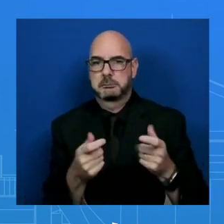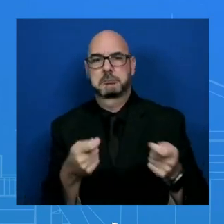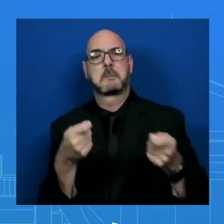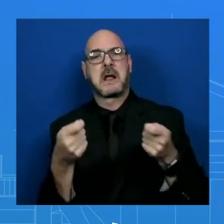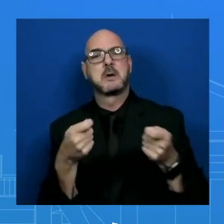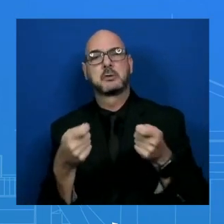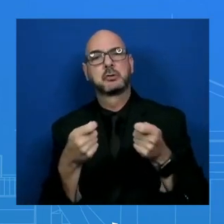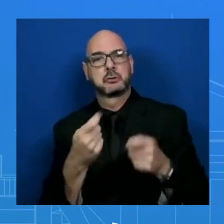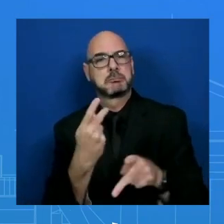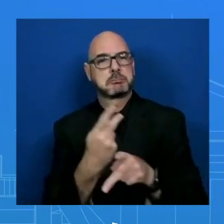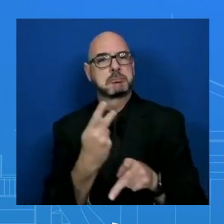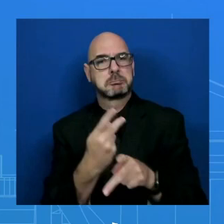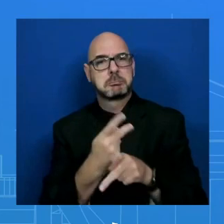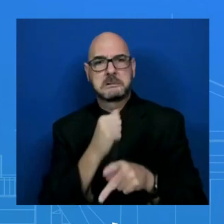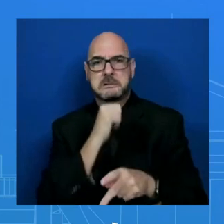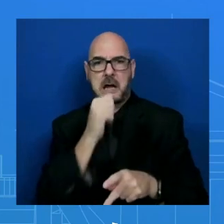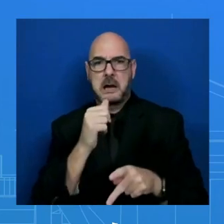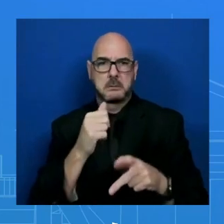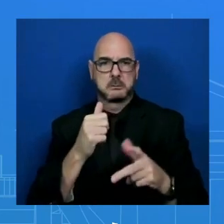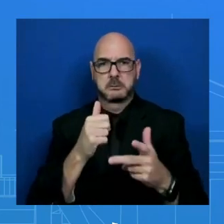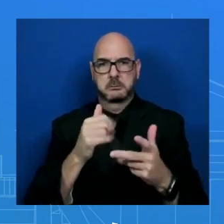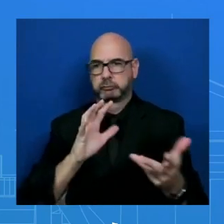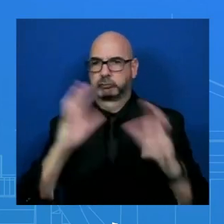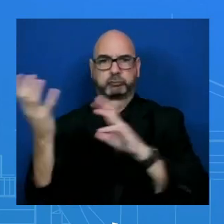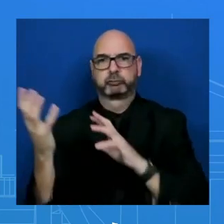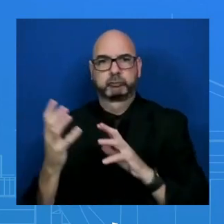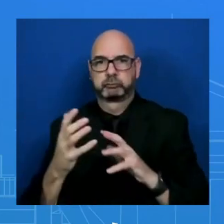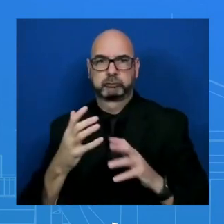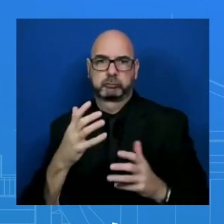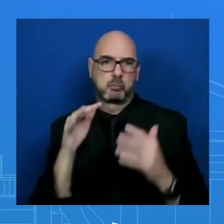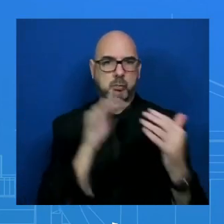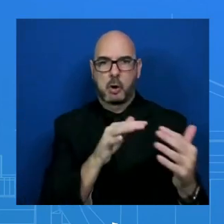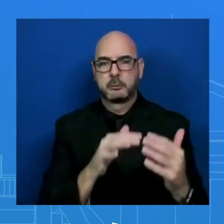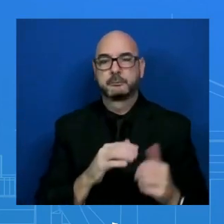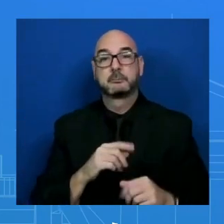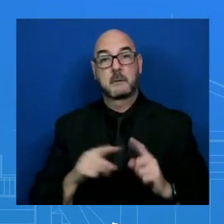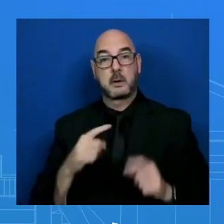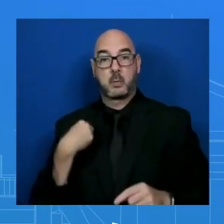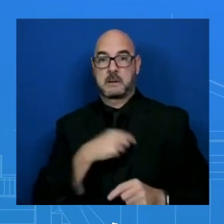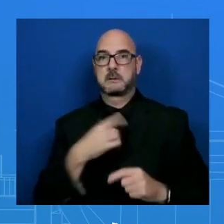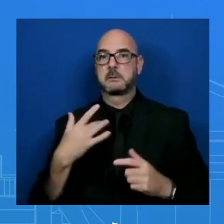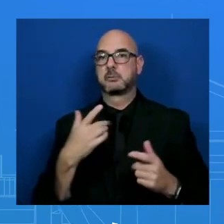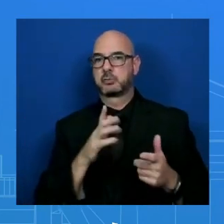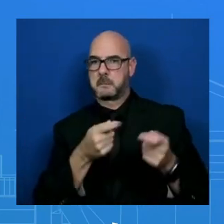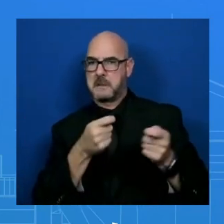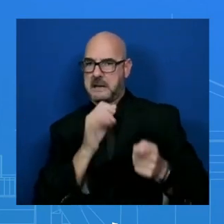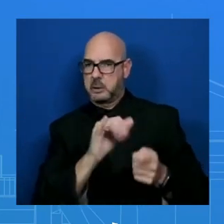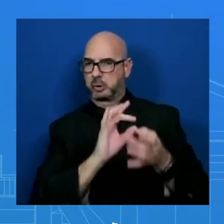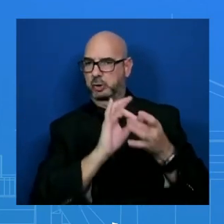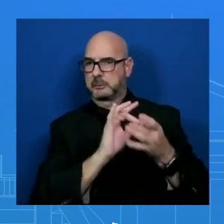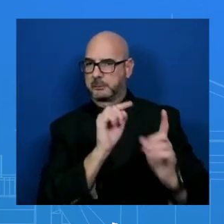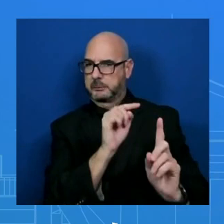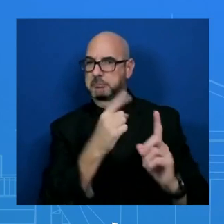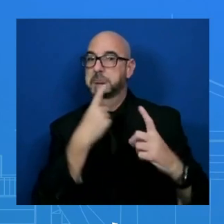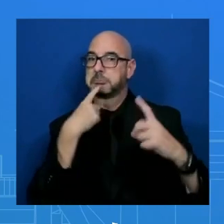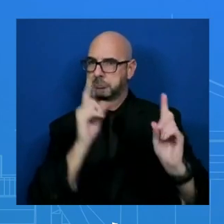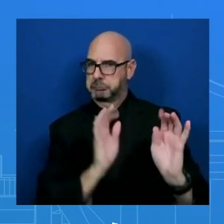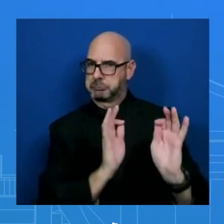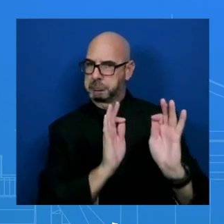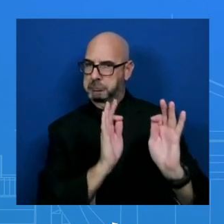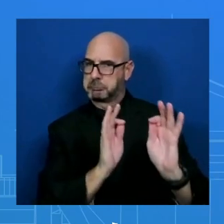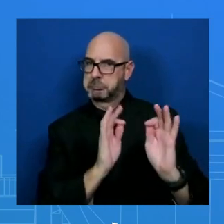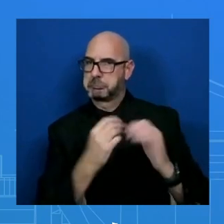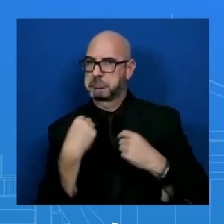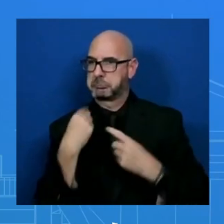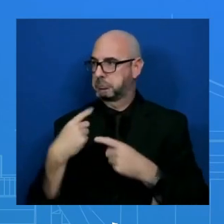We believe we are managing the competition effectively. And from the question of what we inherited to where we are today, if you look at the U.S.